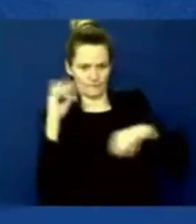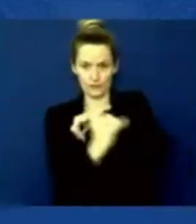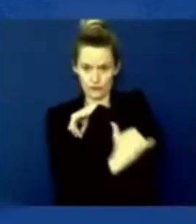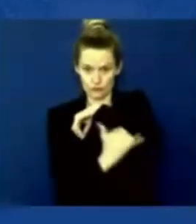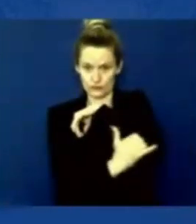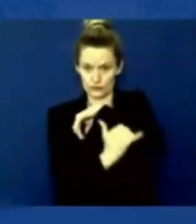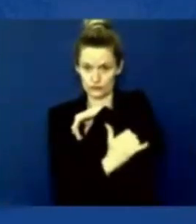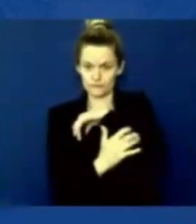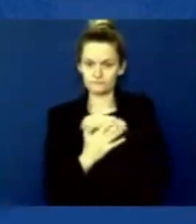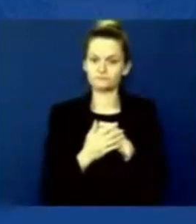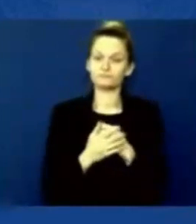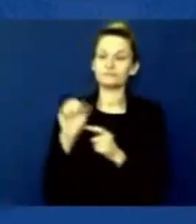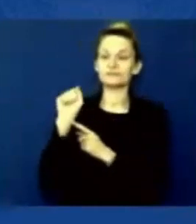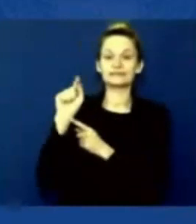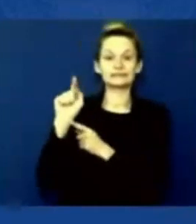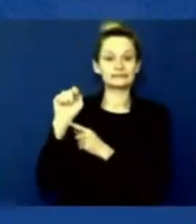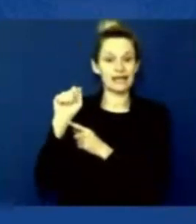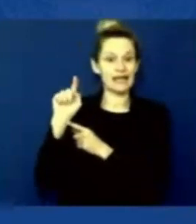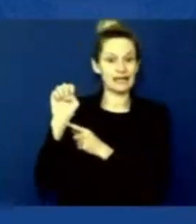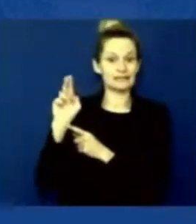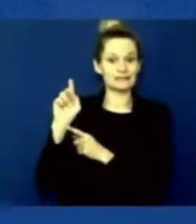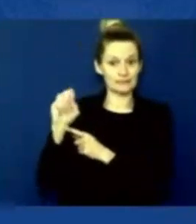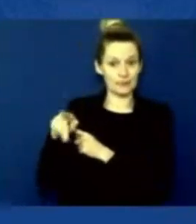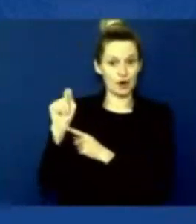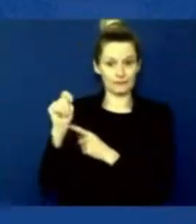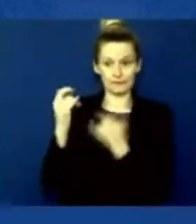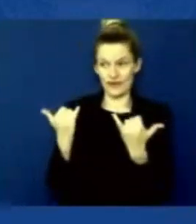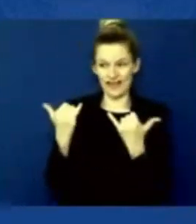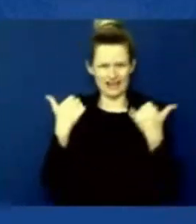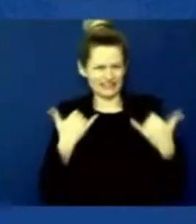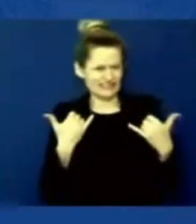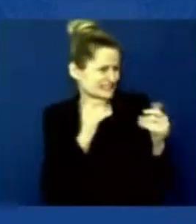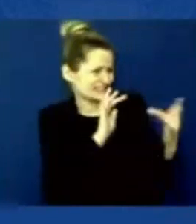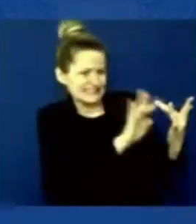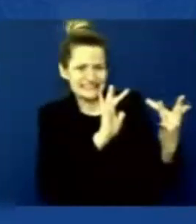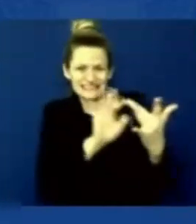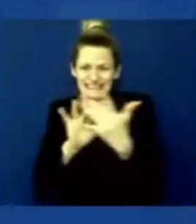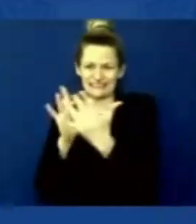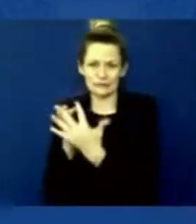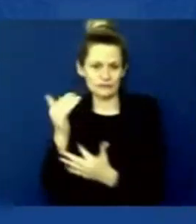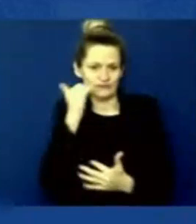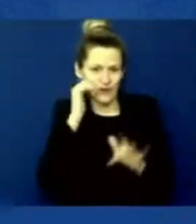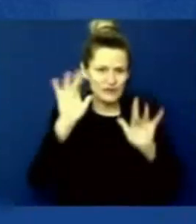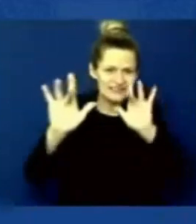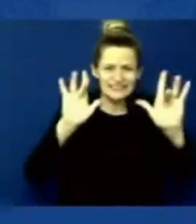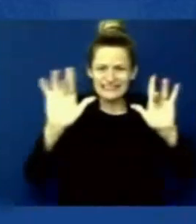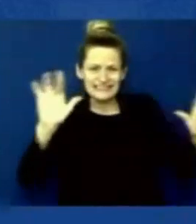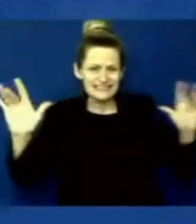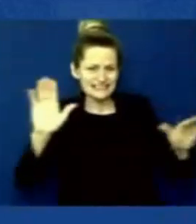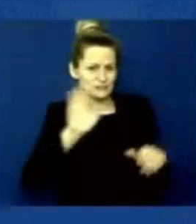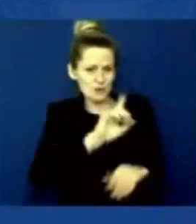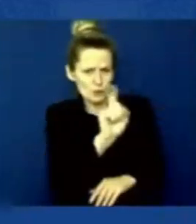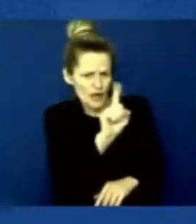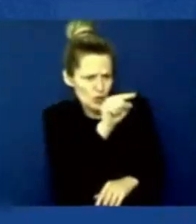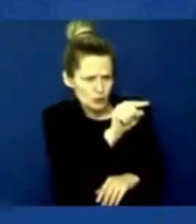Americans we have identified by phone, email, and other means to ascertain their whereabouts and their plans. We're